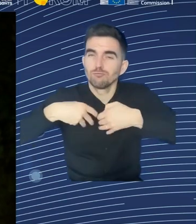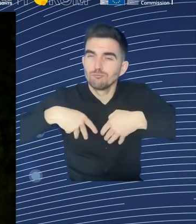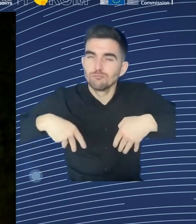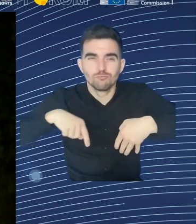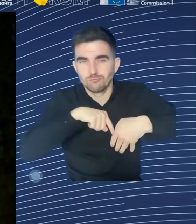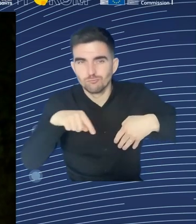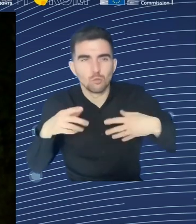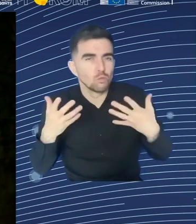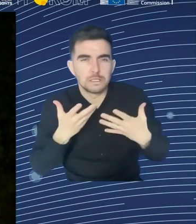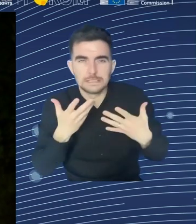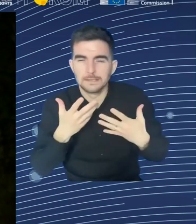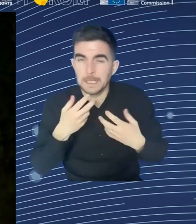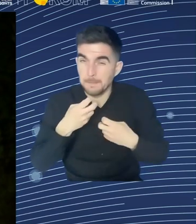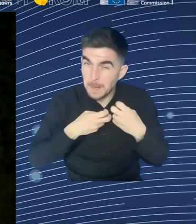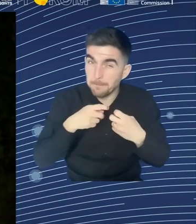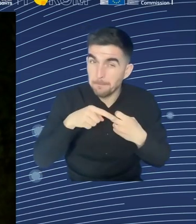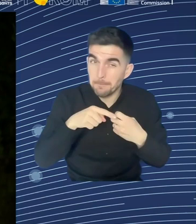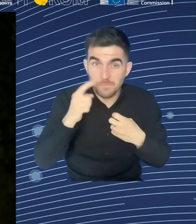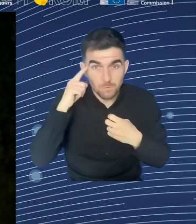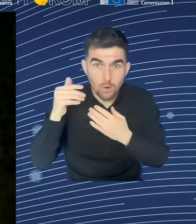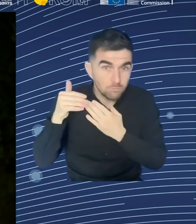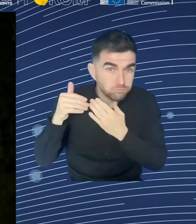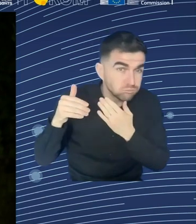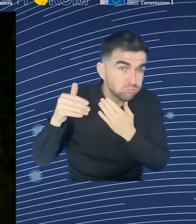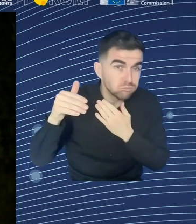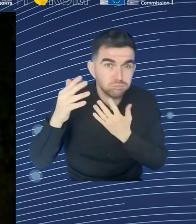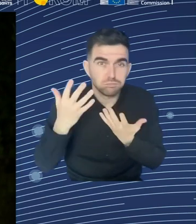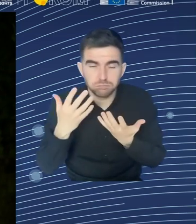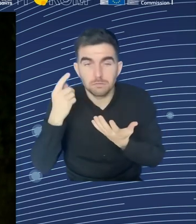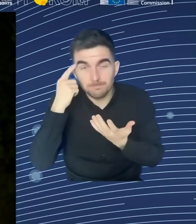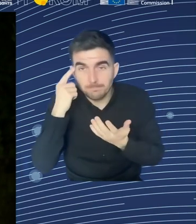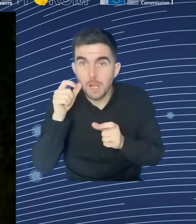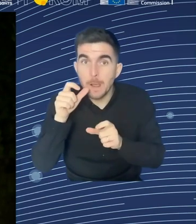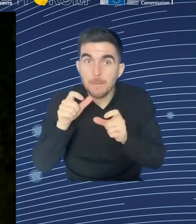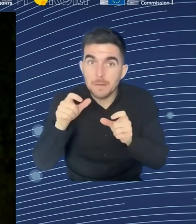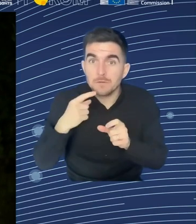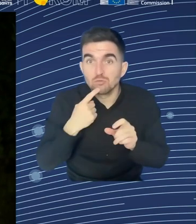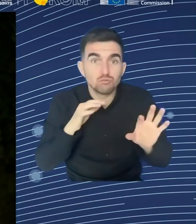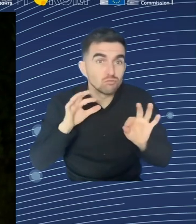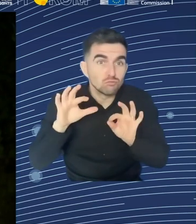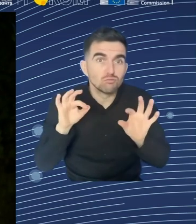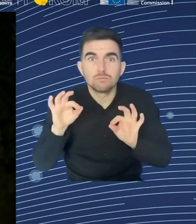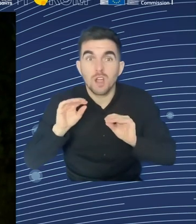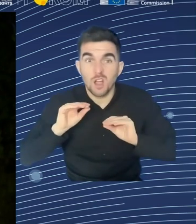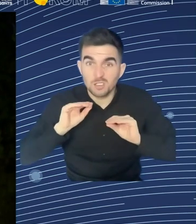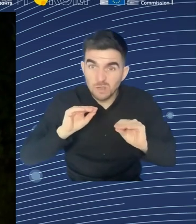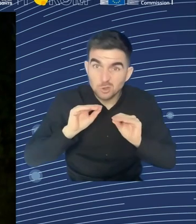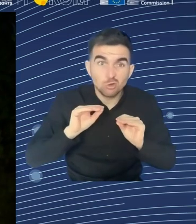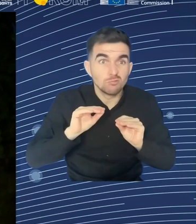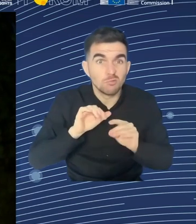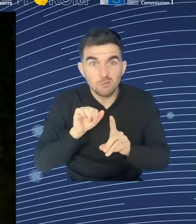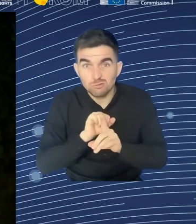was never optimal. I think it's very important to work more on that because we are in the situation of digital and green transition.